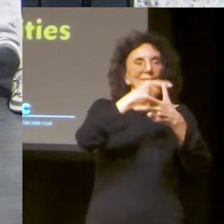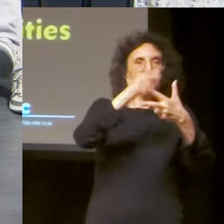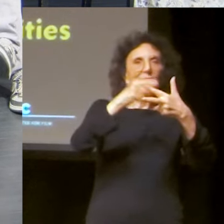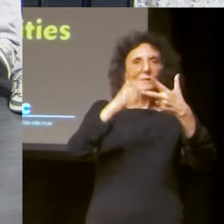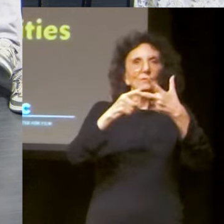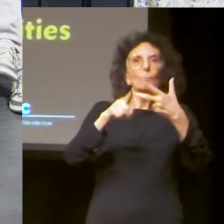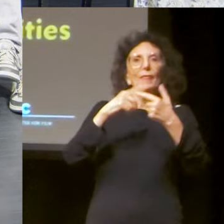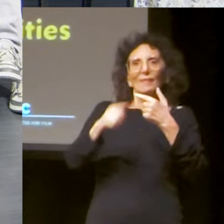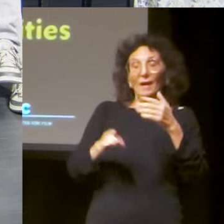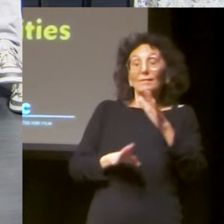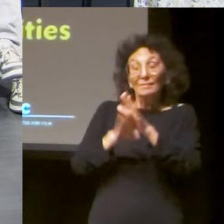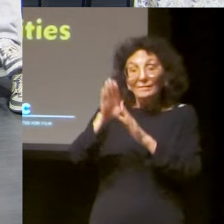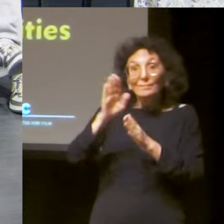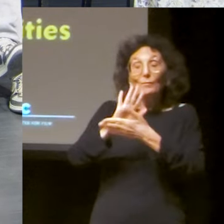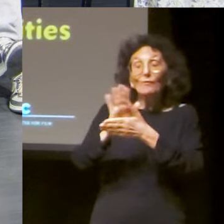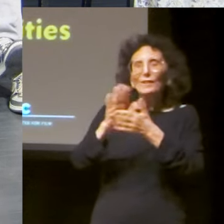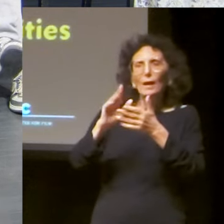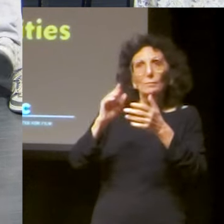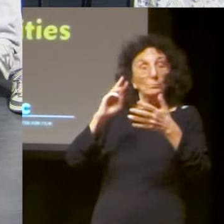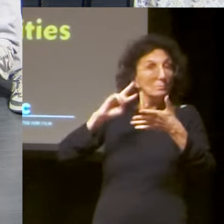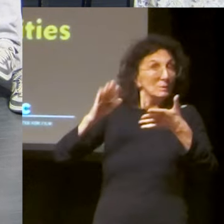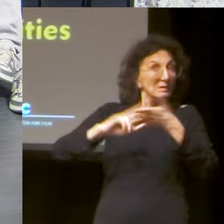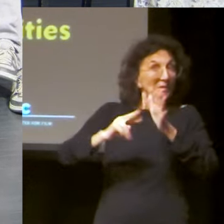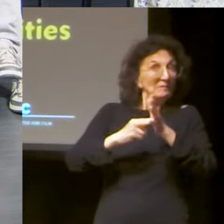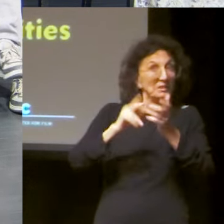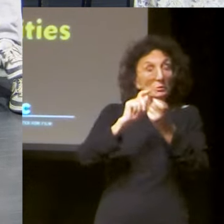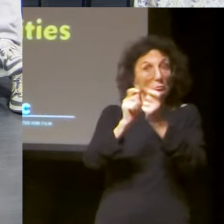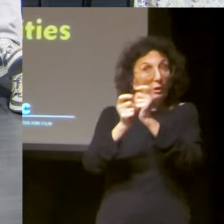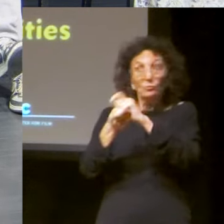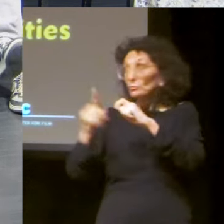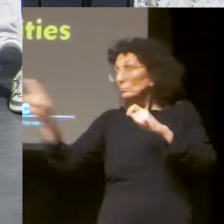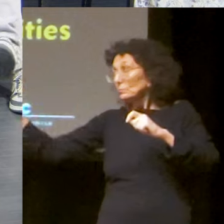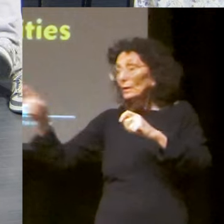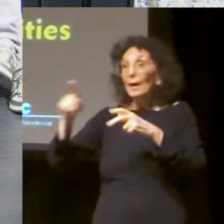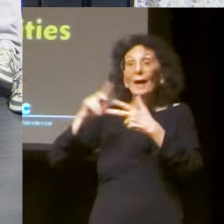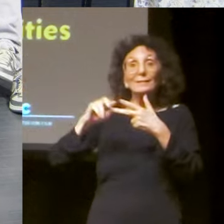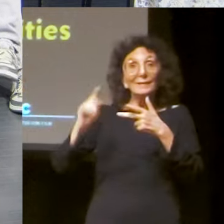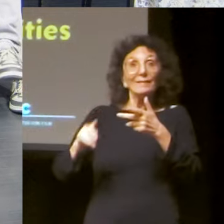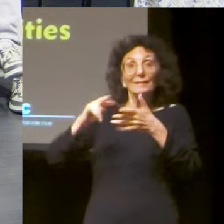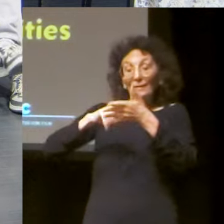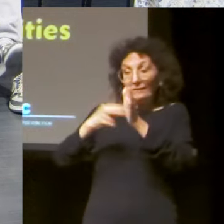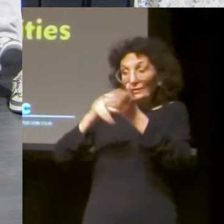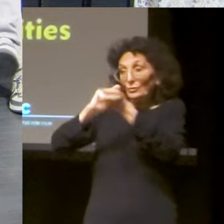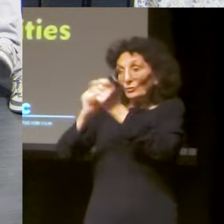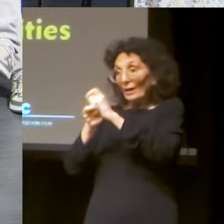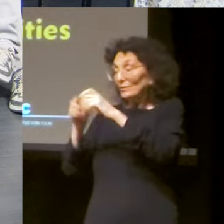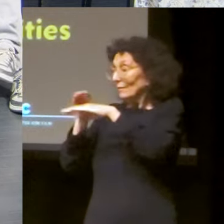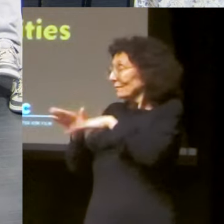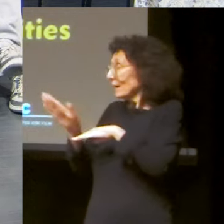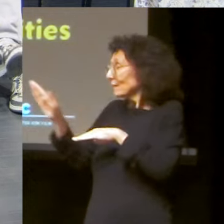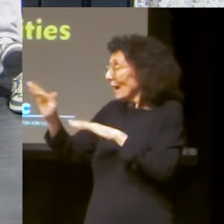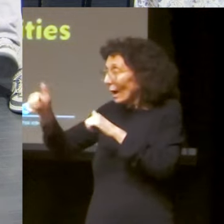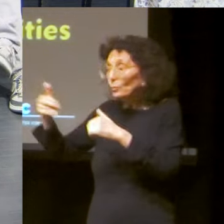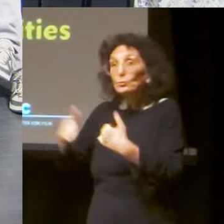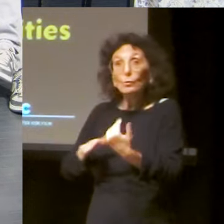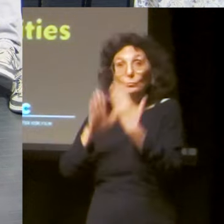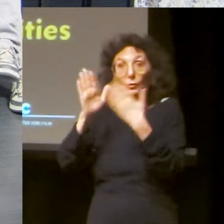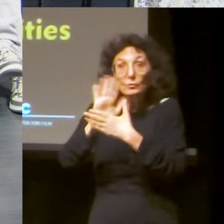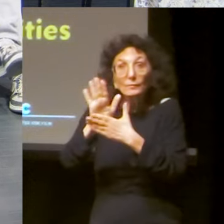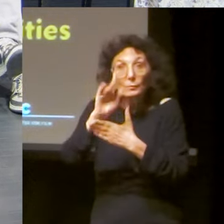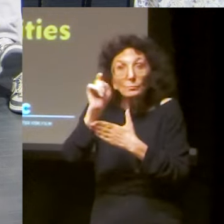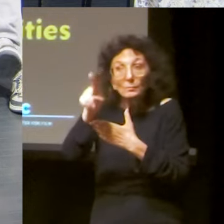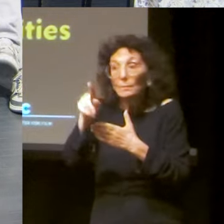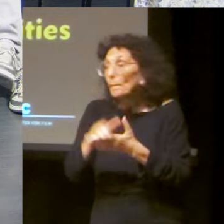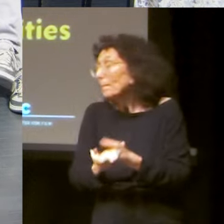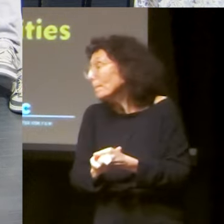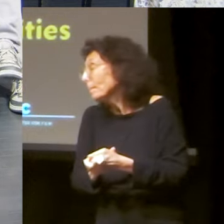you started this with a definition for all those things. It probably evolved as you were working on this.